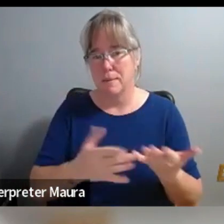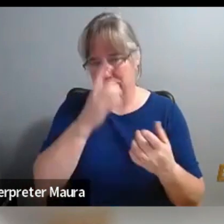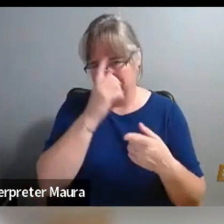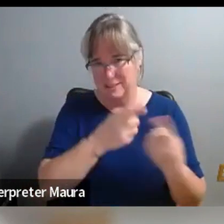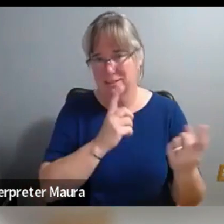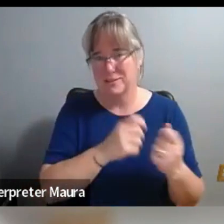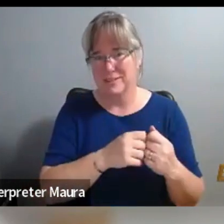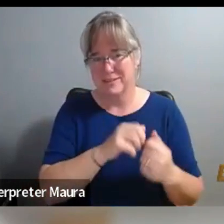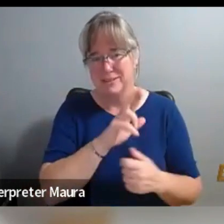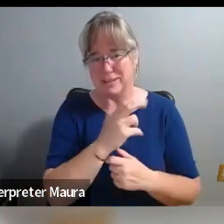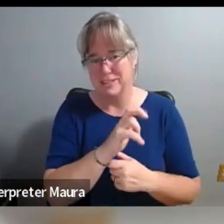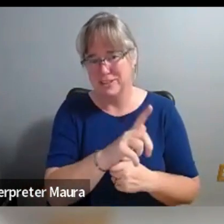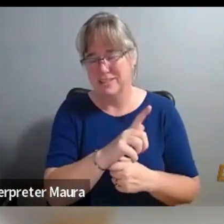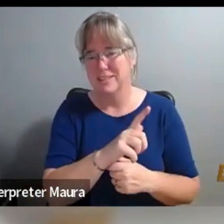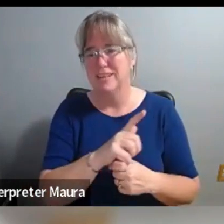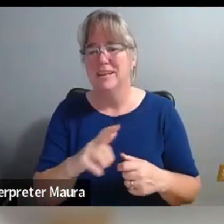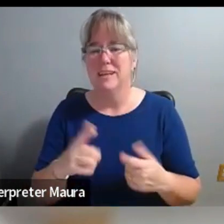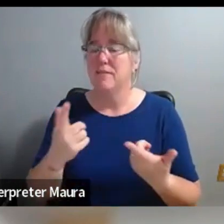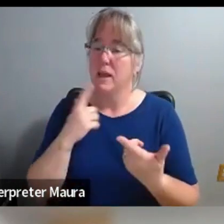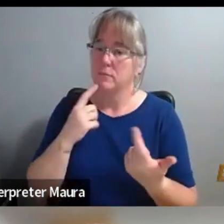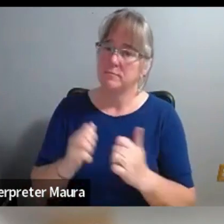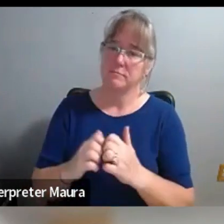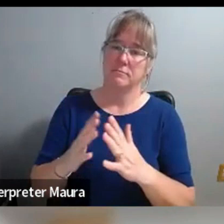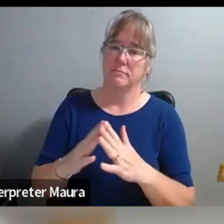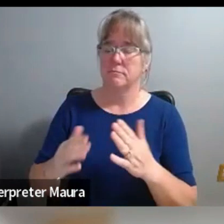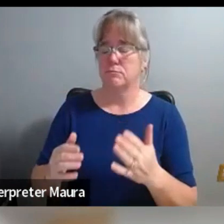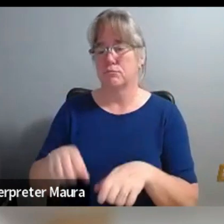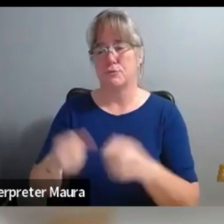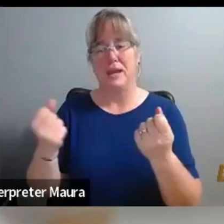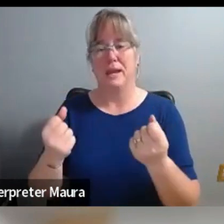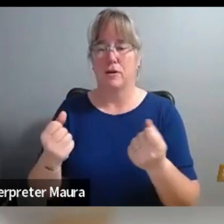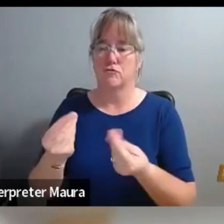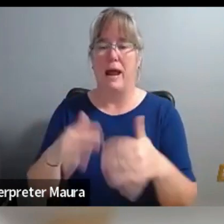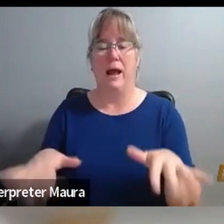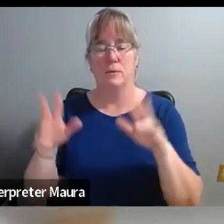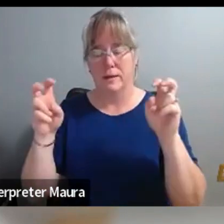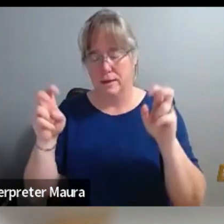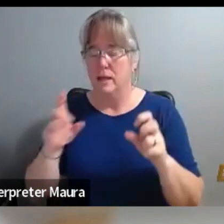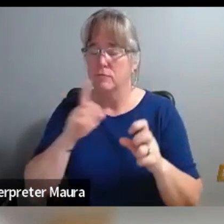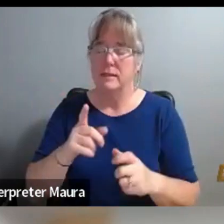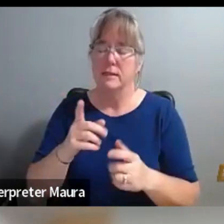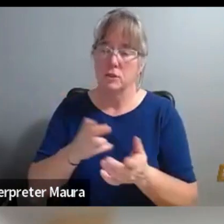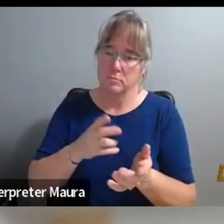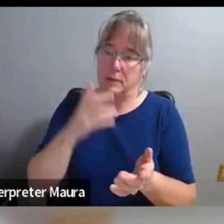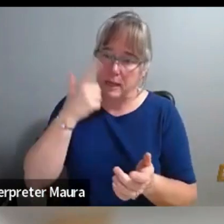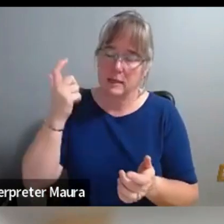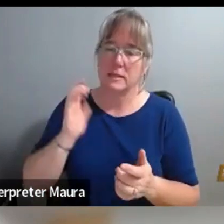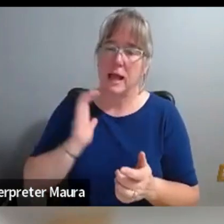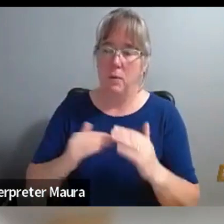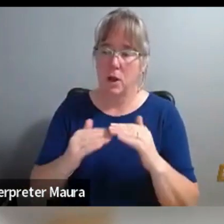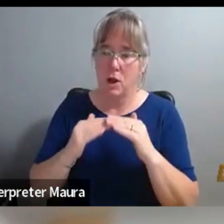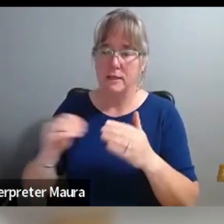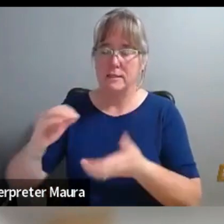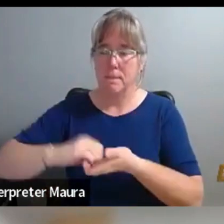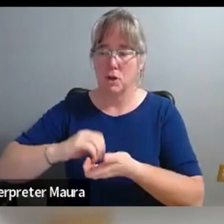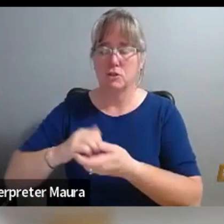If it's breaking any ground, it's really because of the honesty and generosity of our partners and our colleagues. So it's